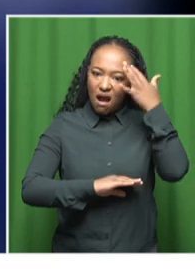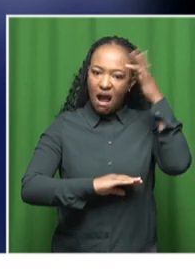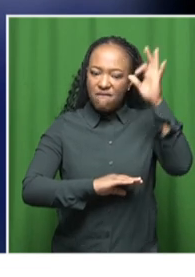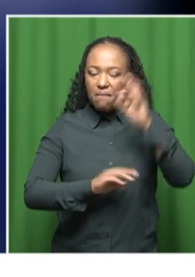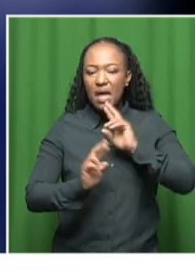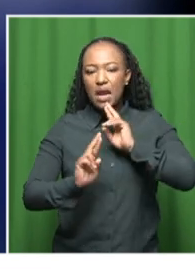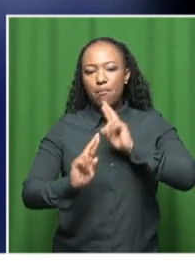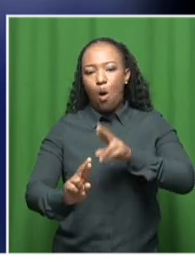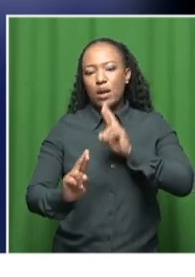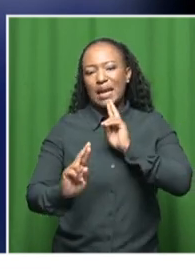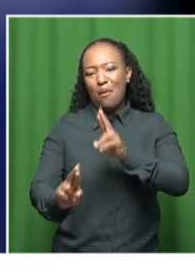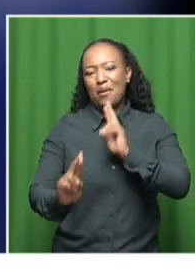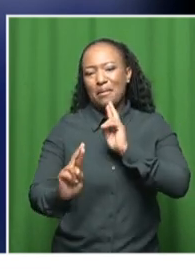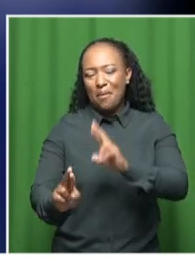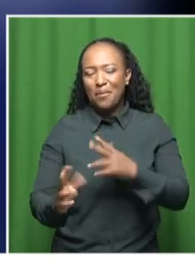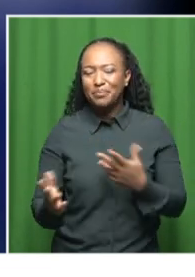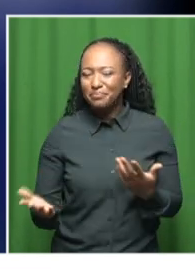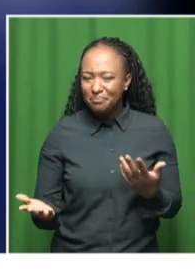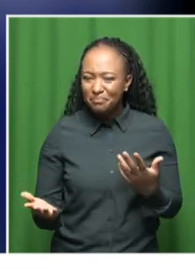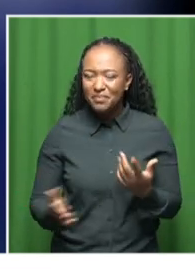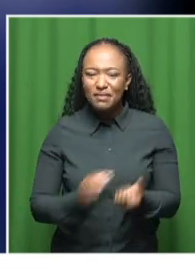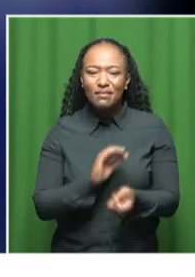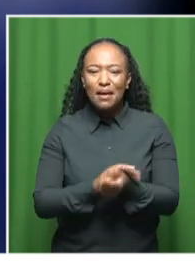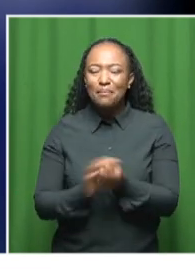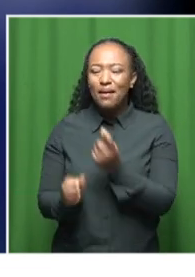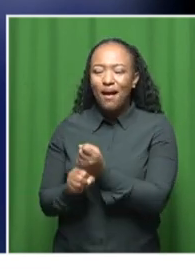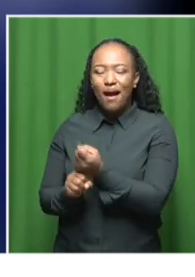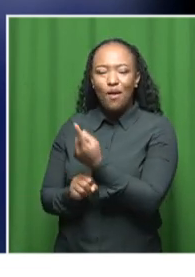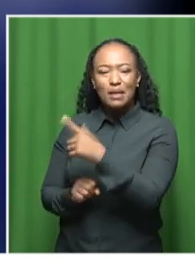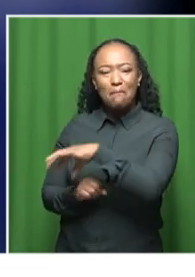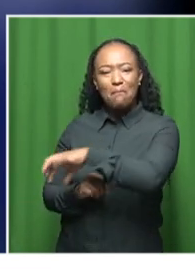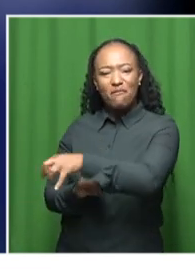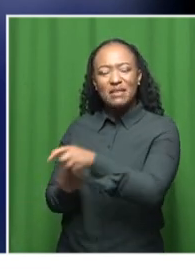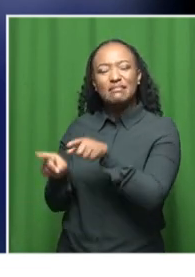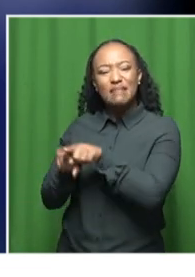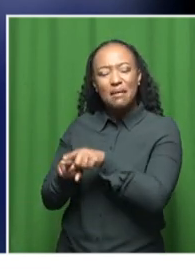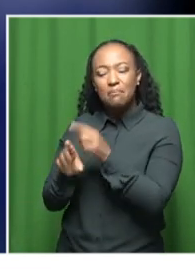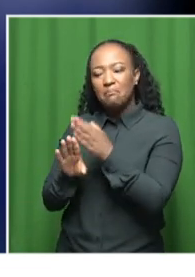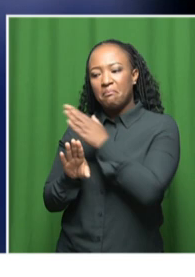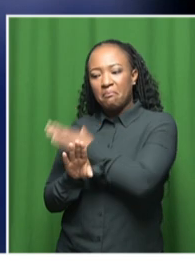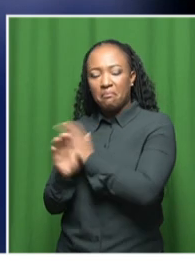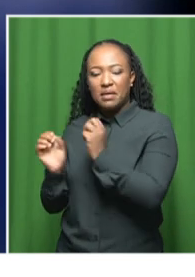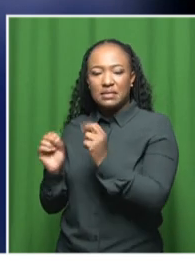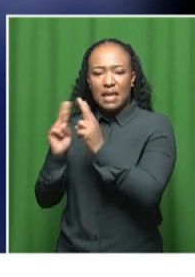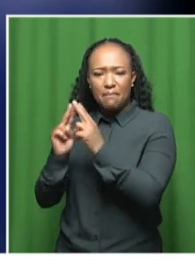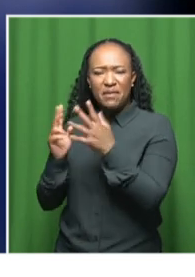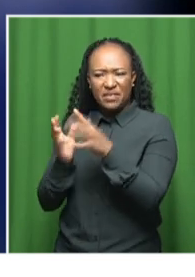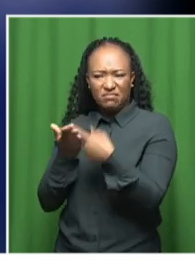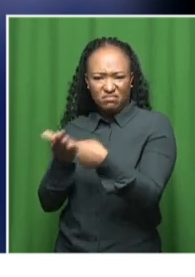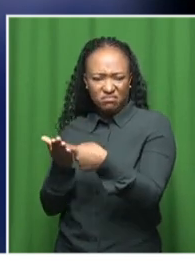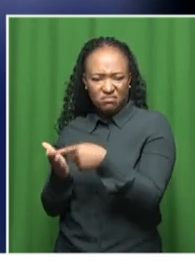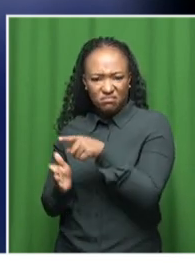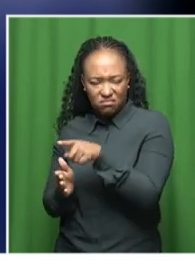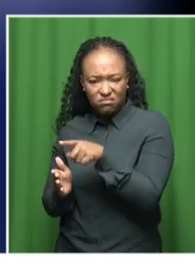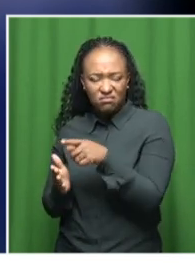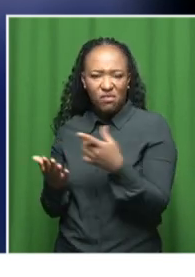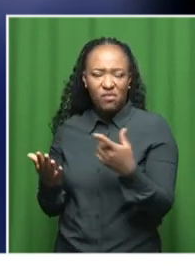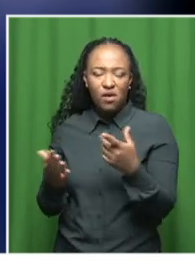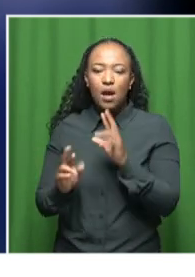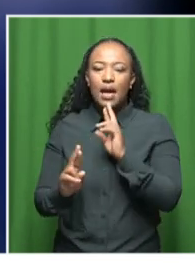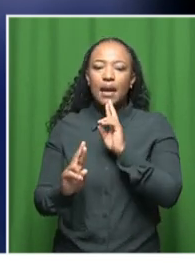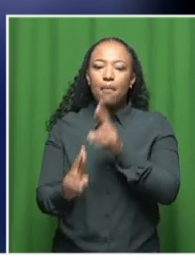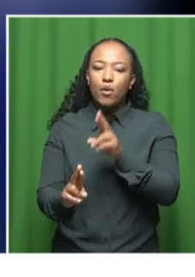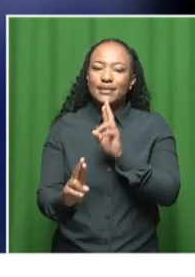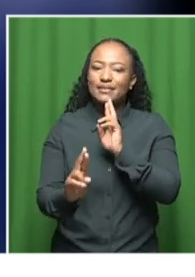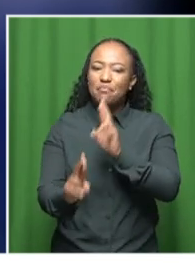reporting, which happened in the pre-summit engagement. But it's reporting